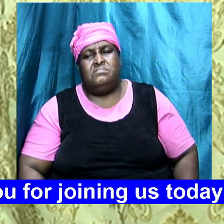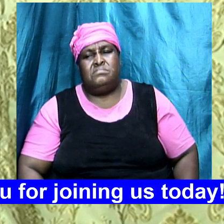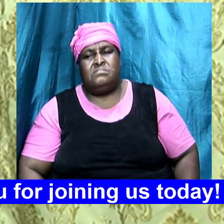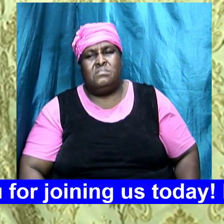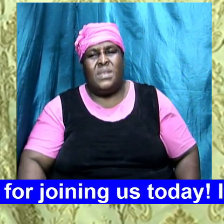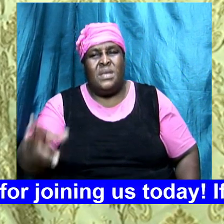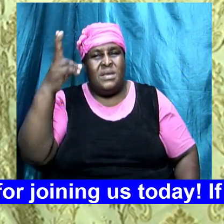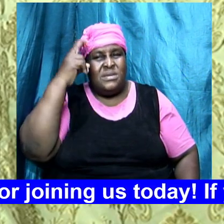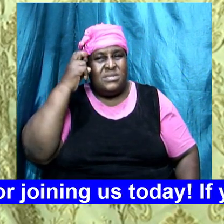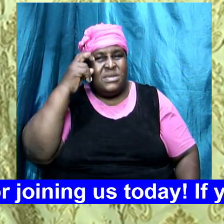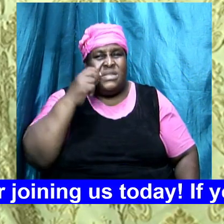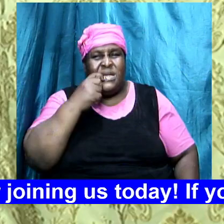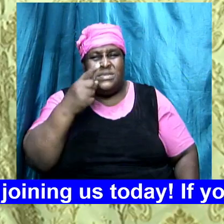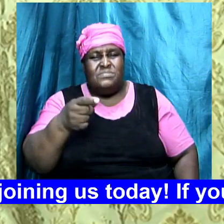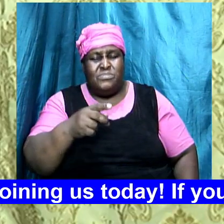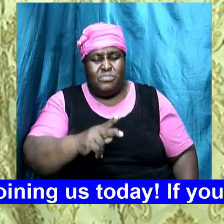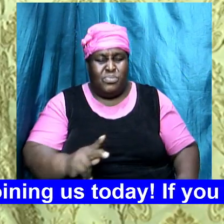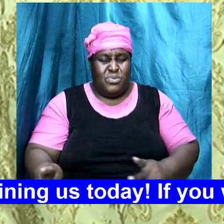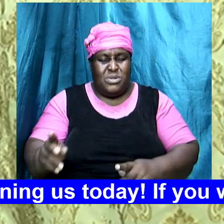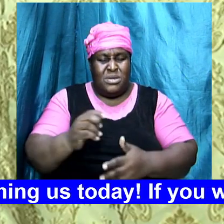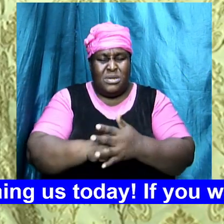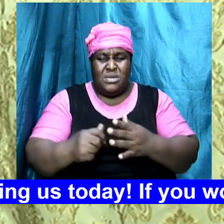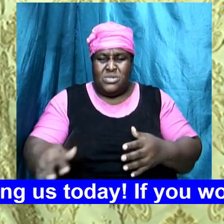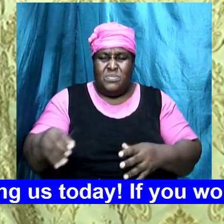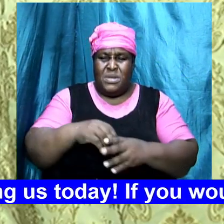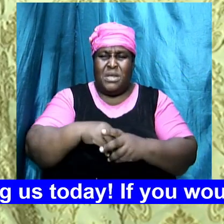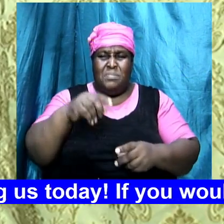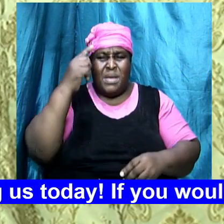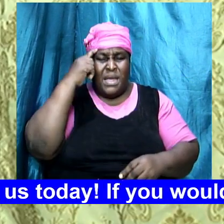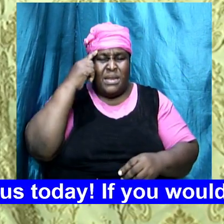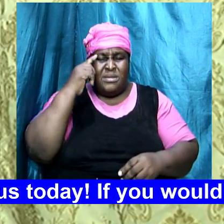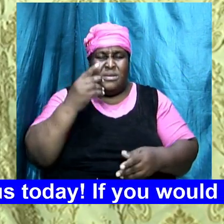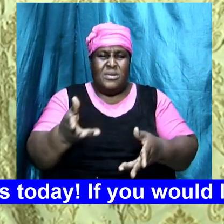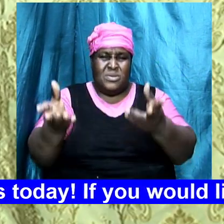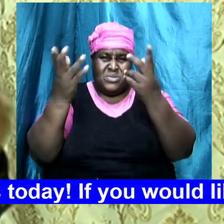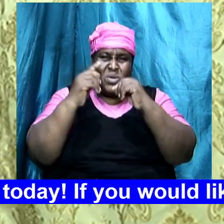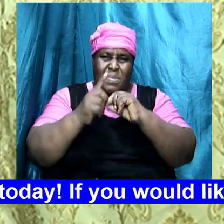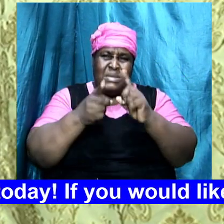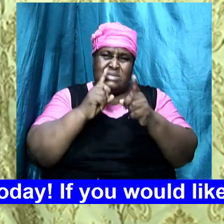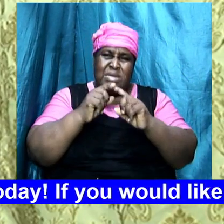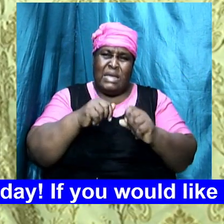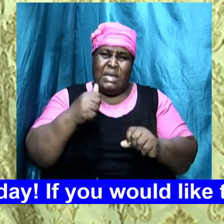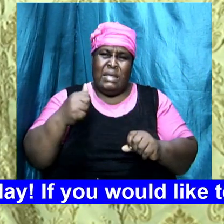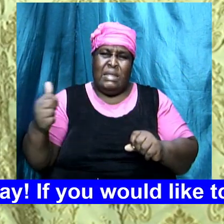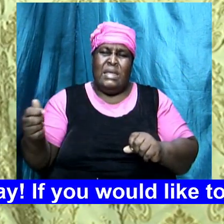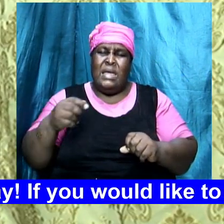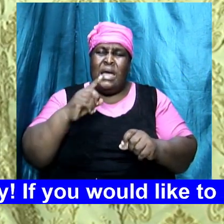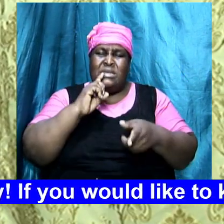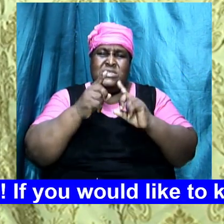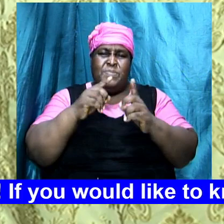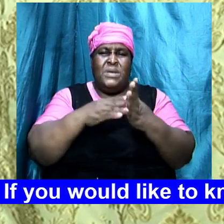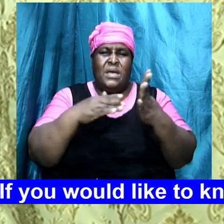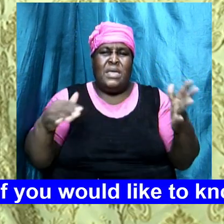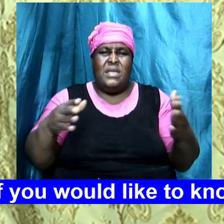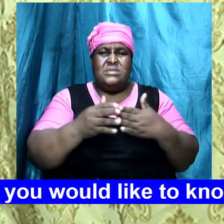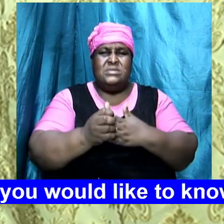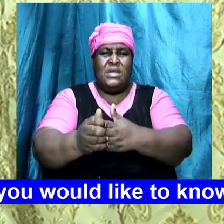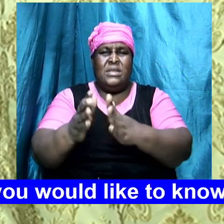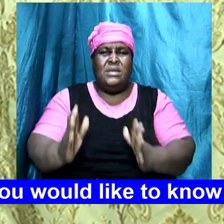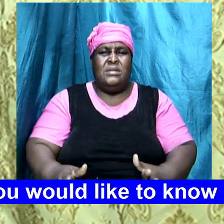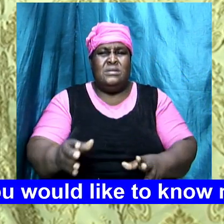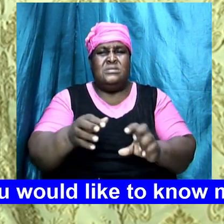Satan dropped something in their mind and they just come and talk anything and they talk against the leaders of the church and they say that